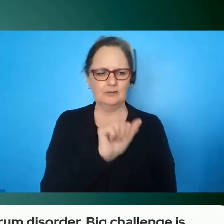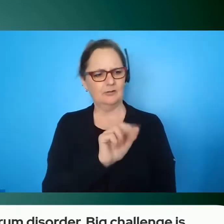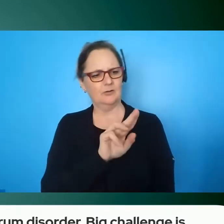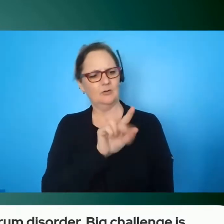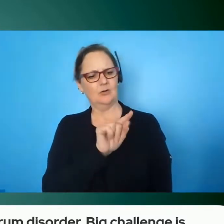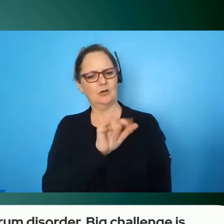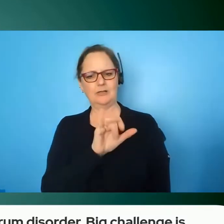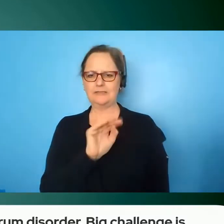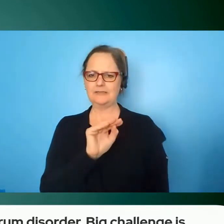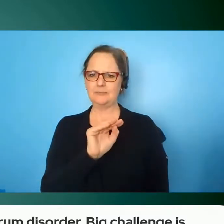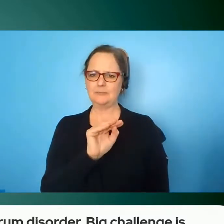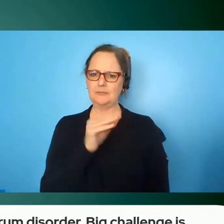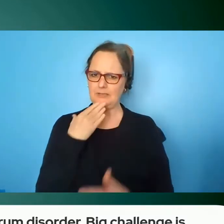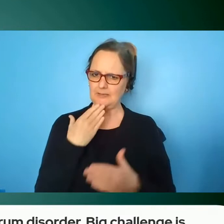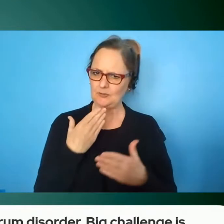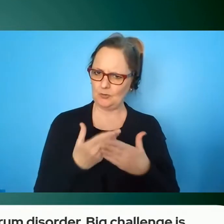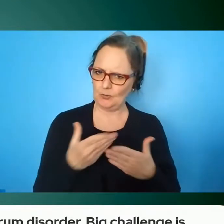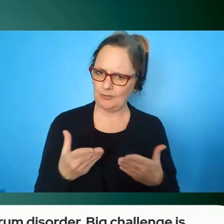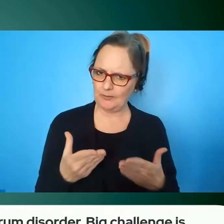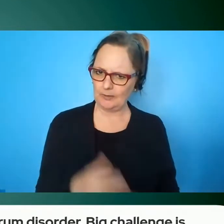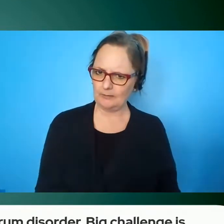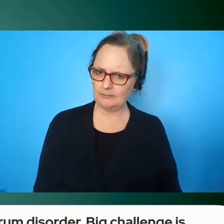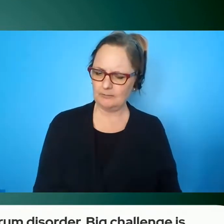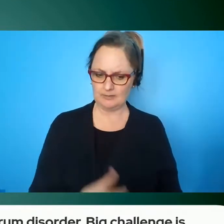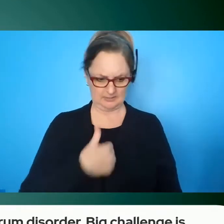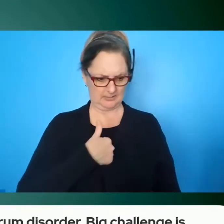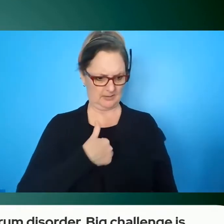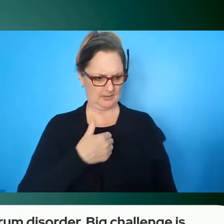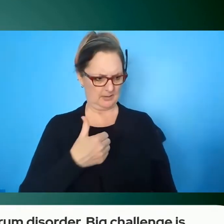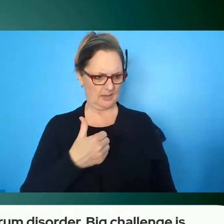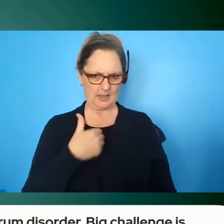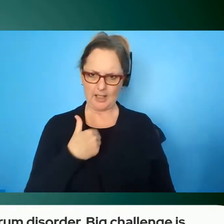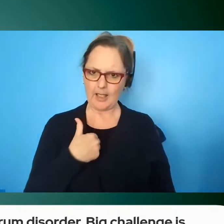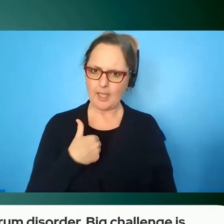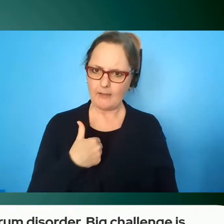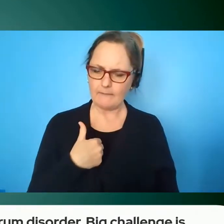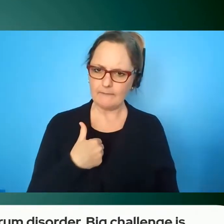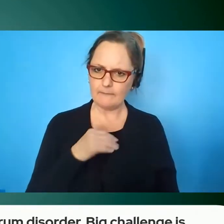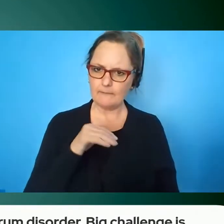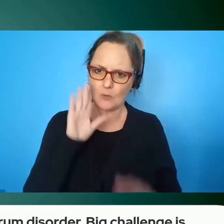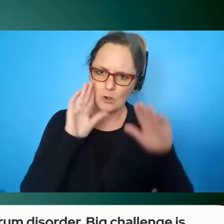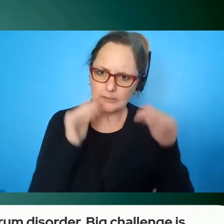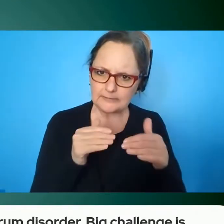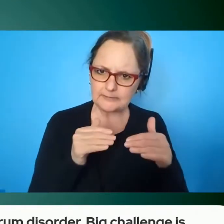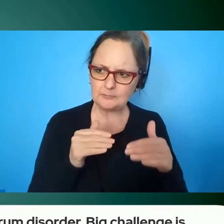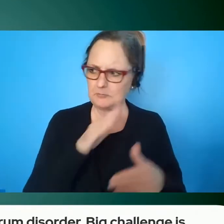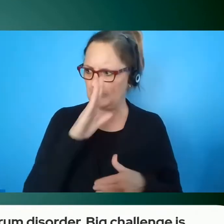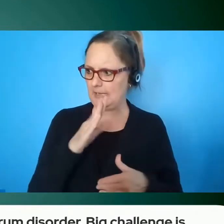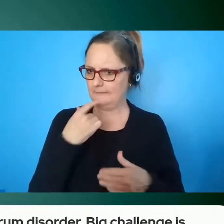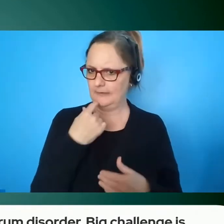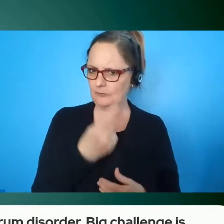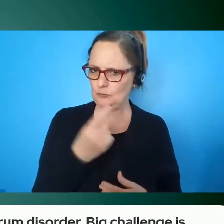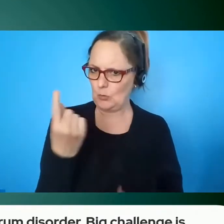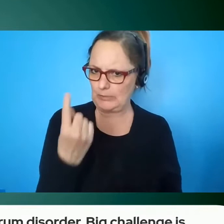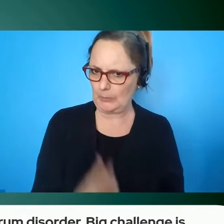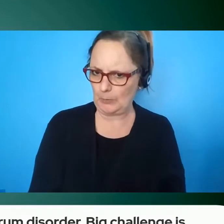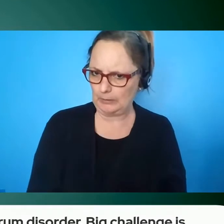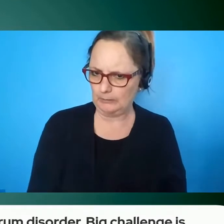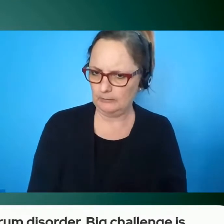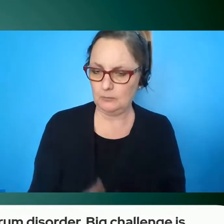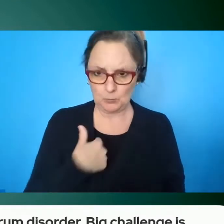i've had autism and never told anyone what do i do and again i think this is illustrative of a few things